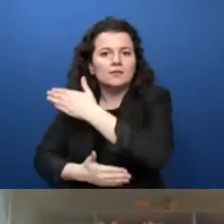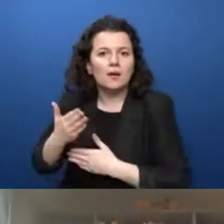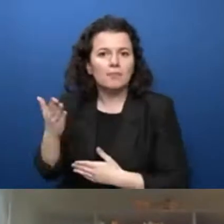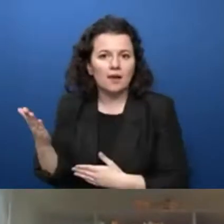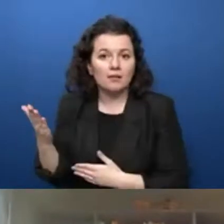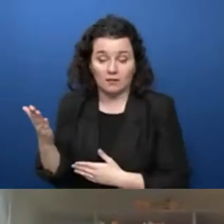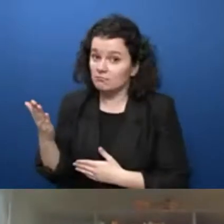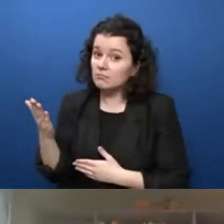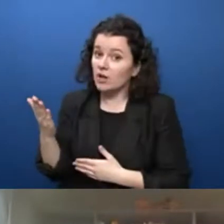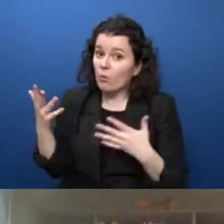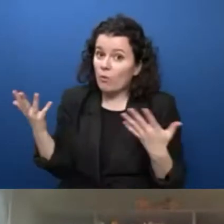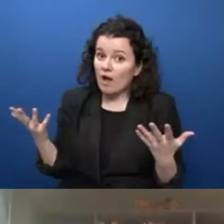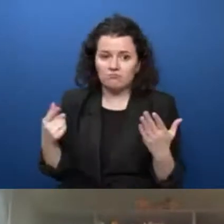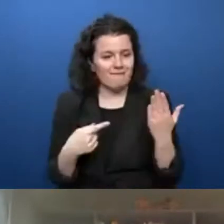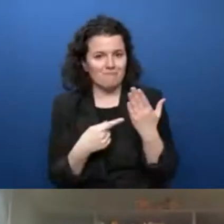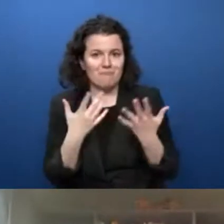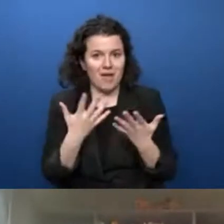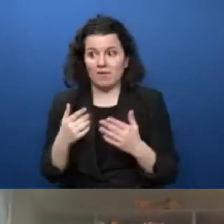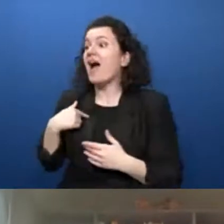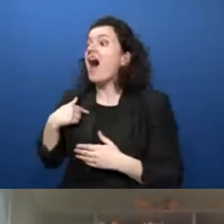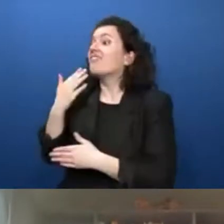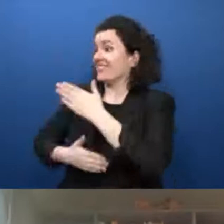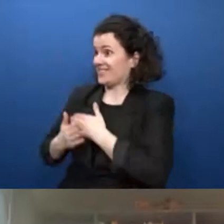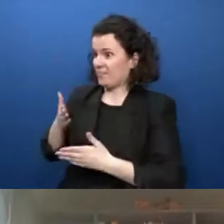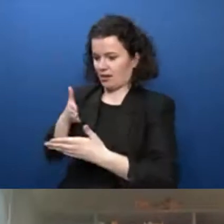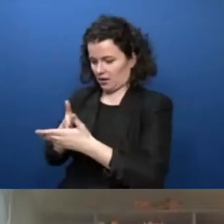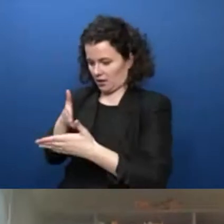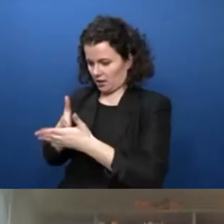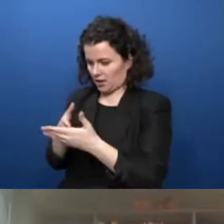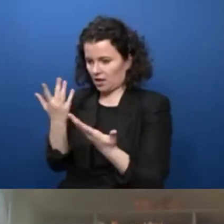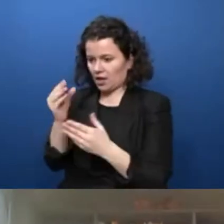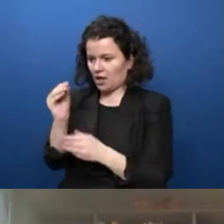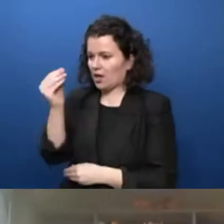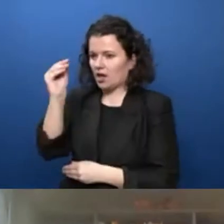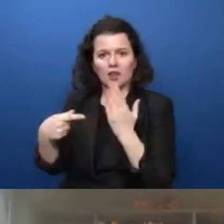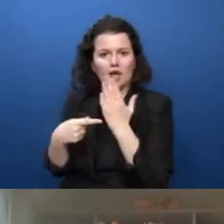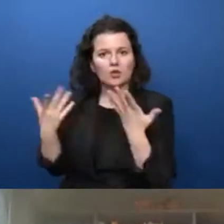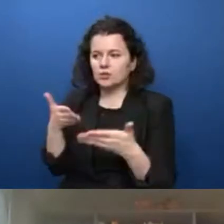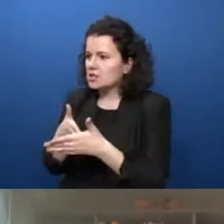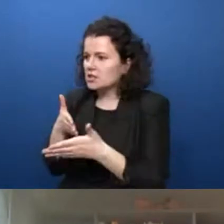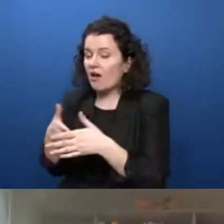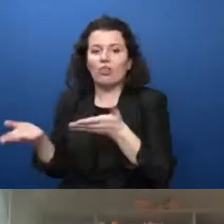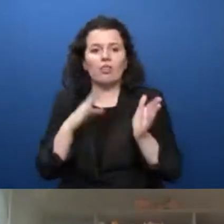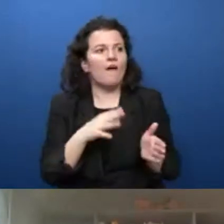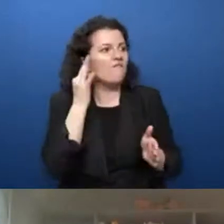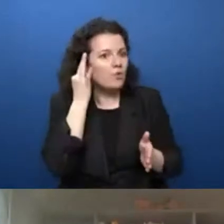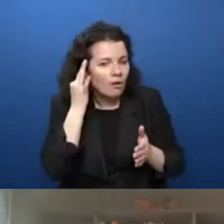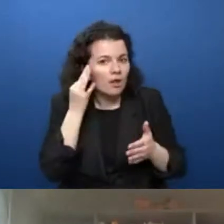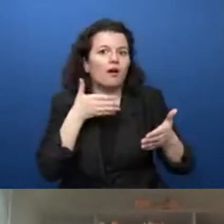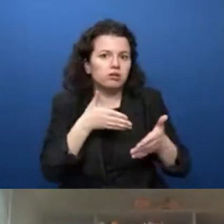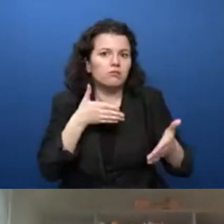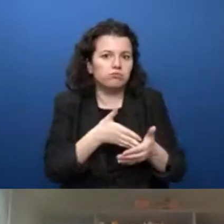using technology because of her disability and her gender. And her experience will be very different